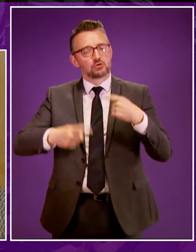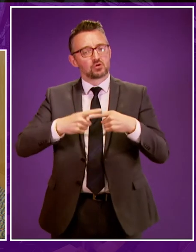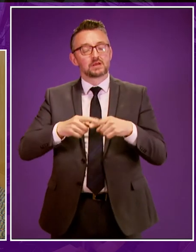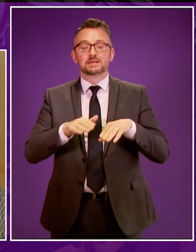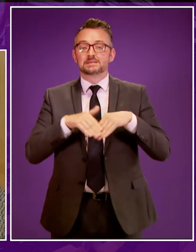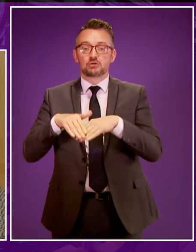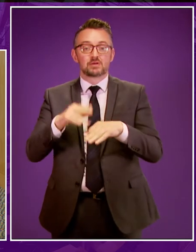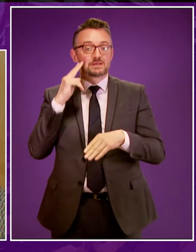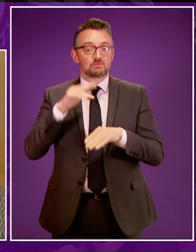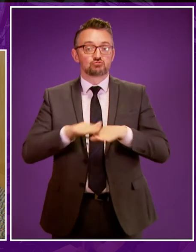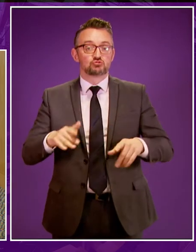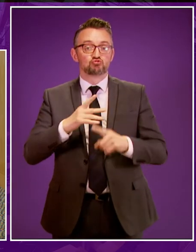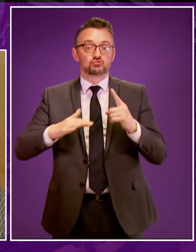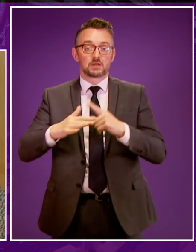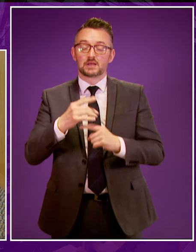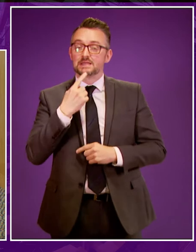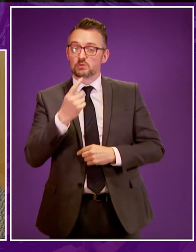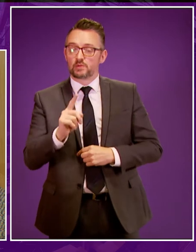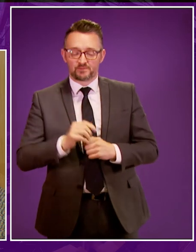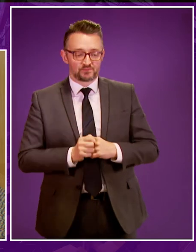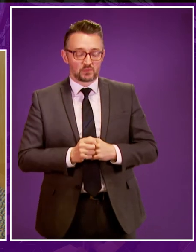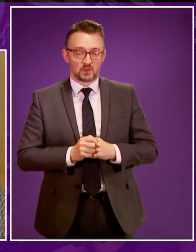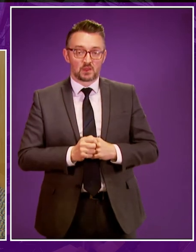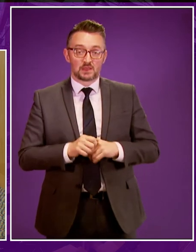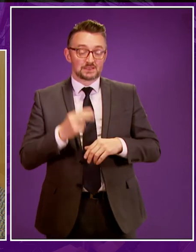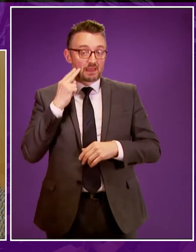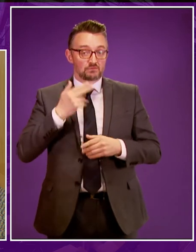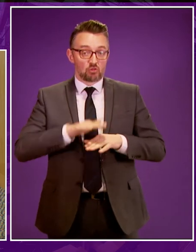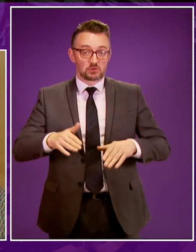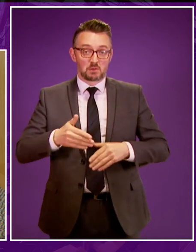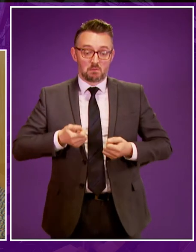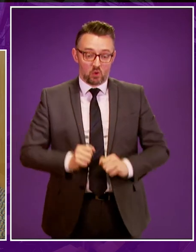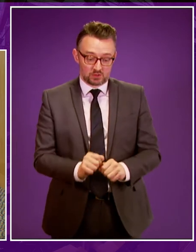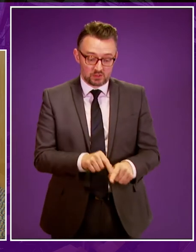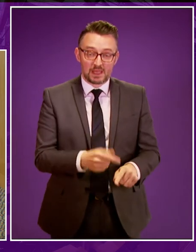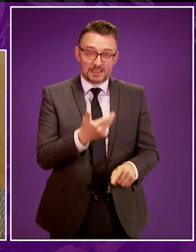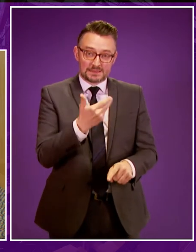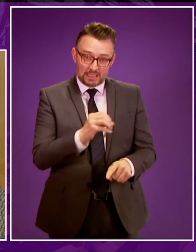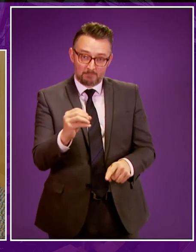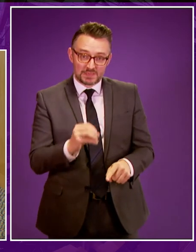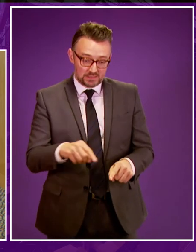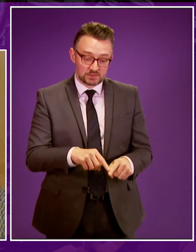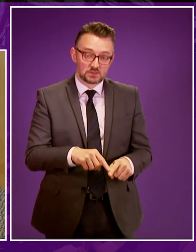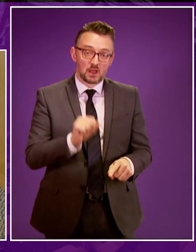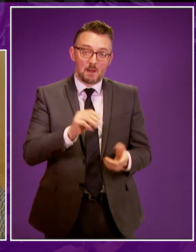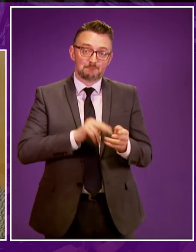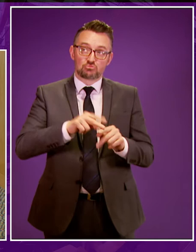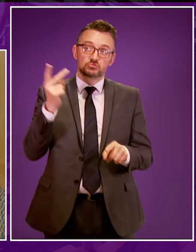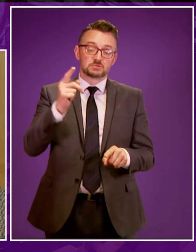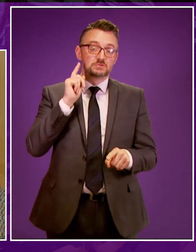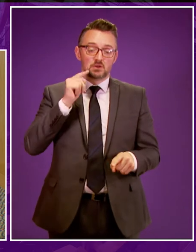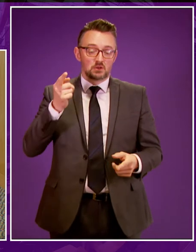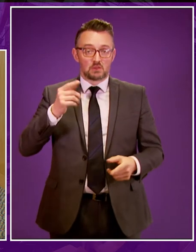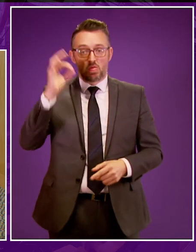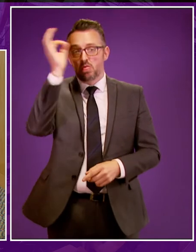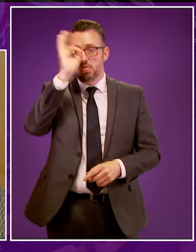Deaf Children's Society reported that 90% of deaf children have hearing parents with limited knowledge of deafness and are